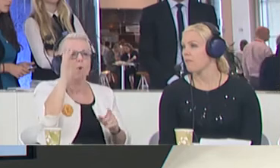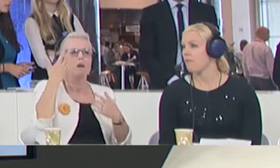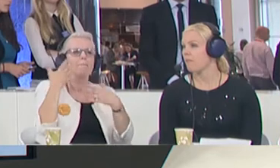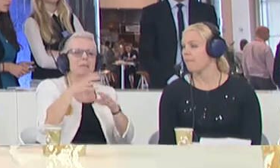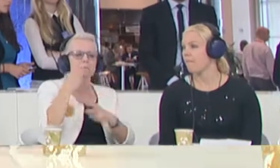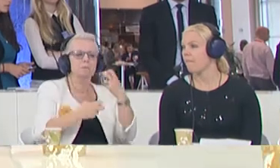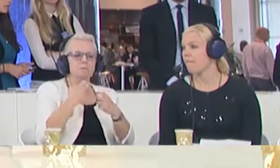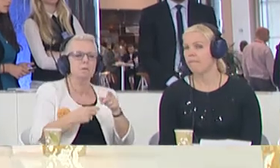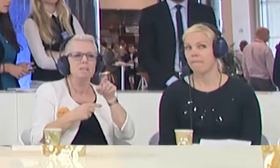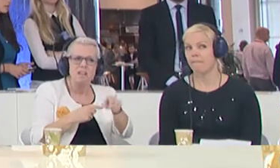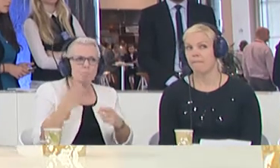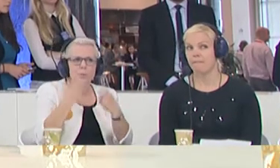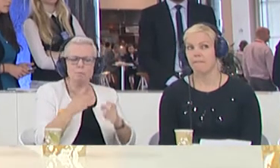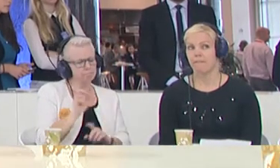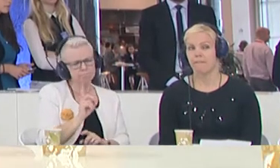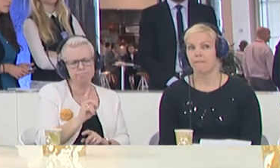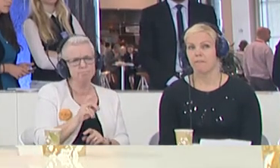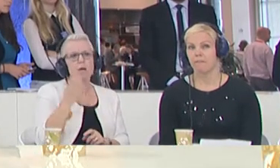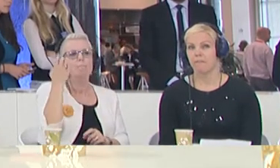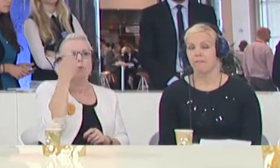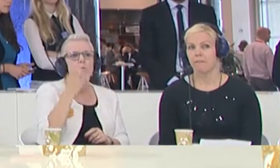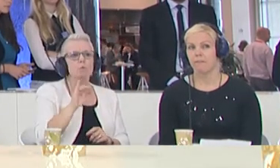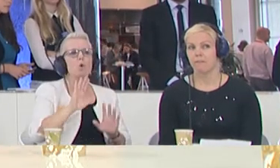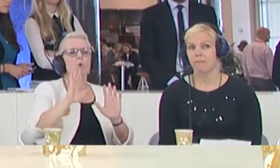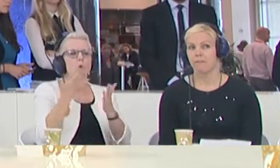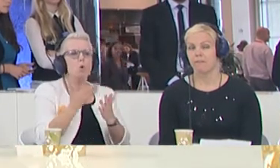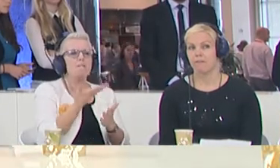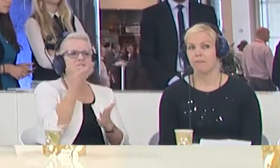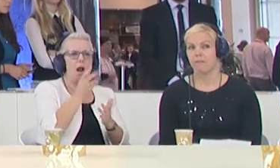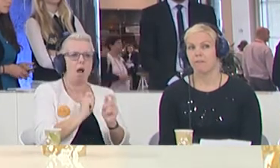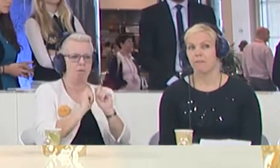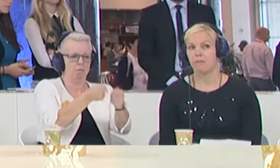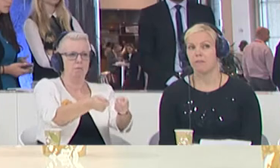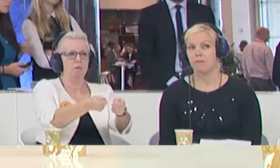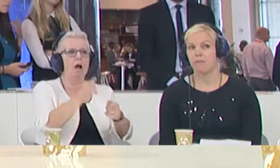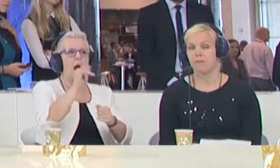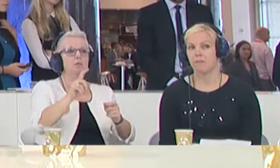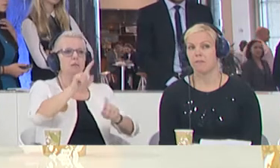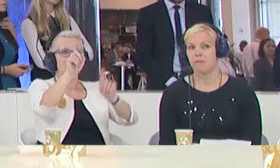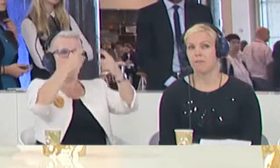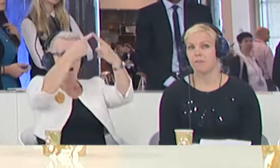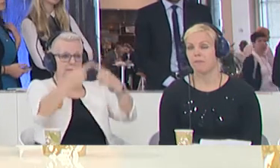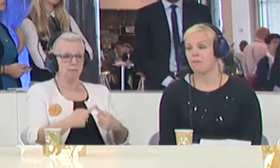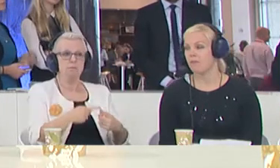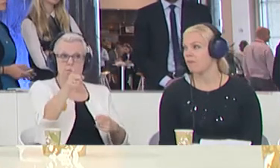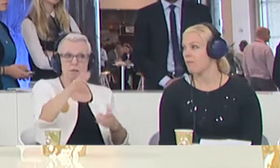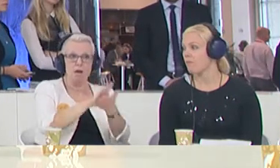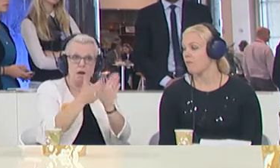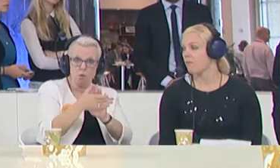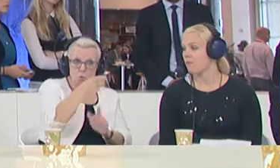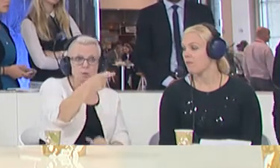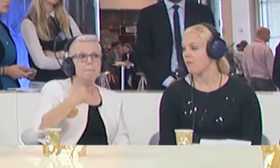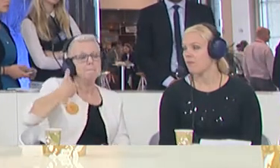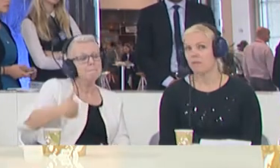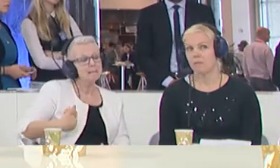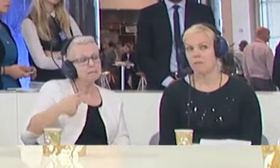issues. That's not the problem. But the problem is how you phrase questions. And if the questionnaire goes like, would you agree that people